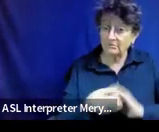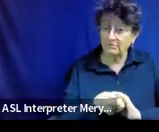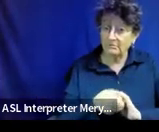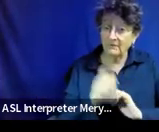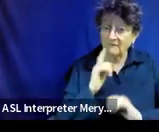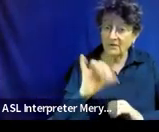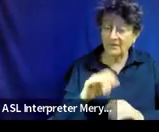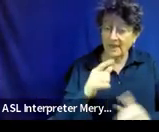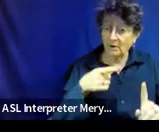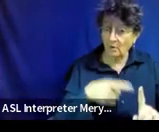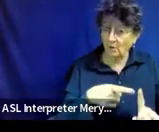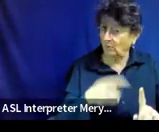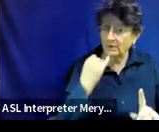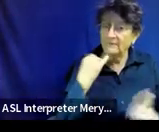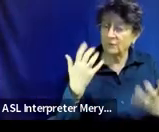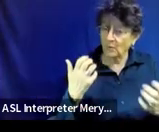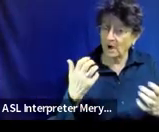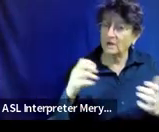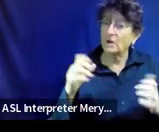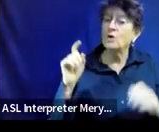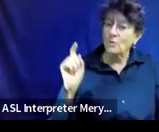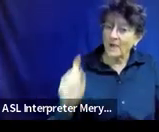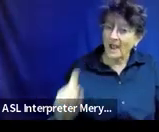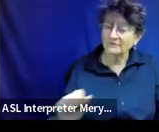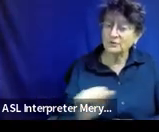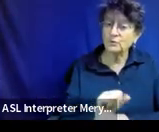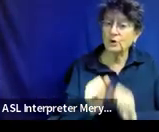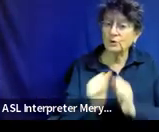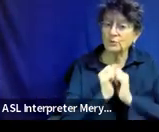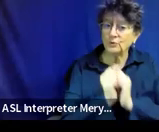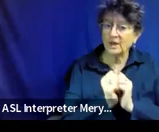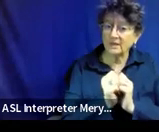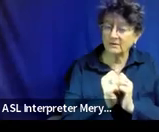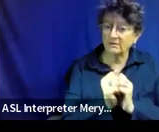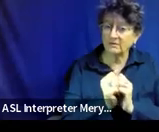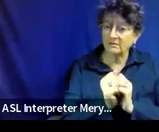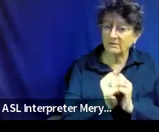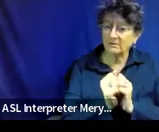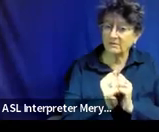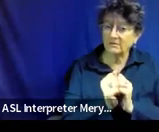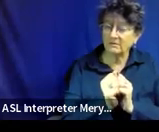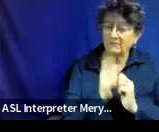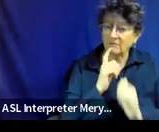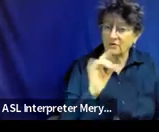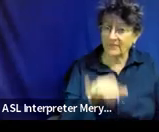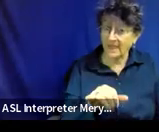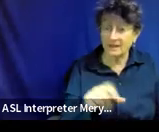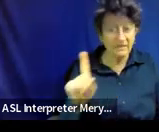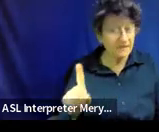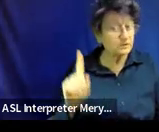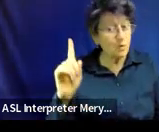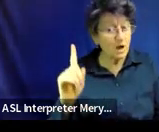you would like. I mean, you have to work together very well to do that, but that is an option.